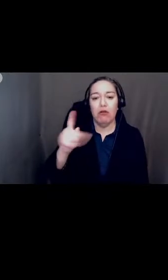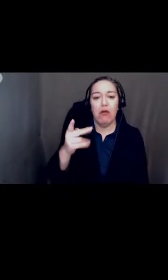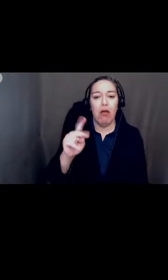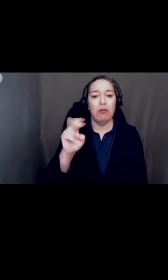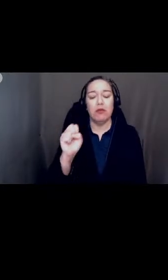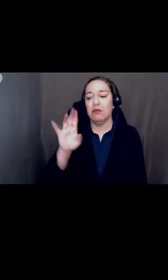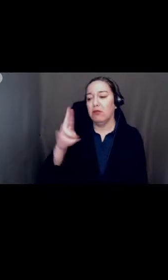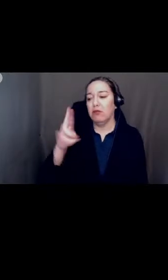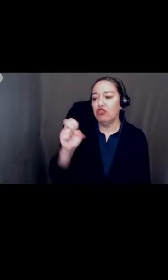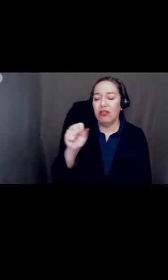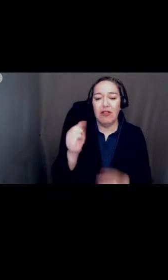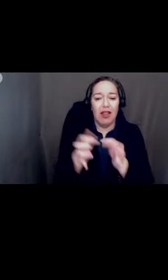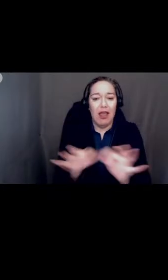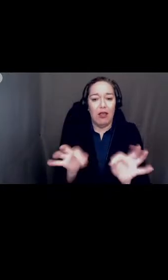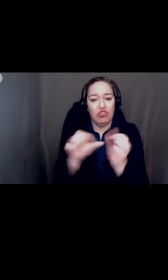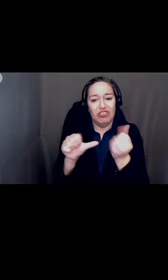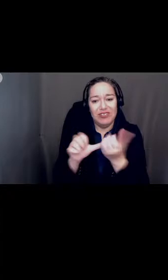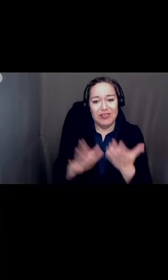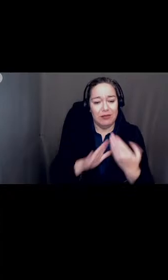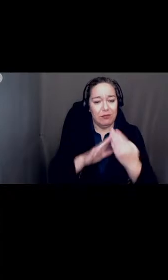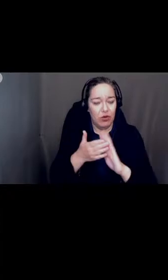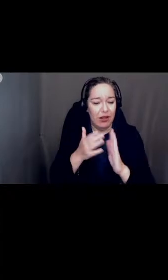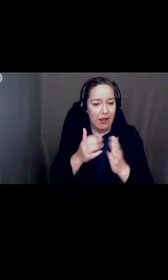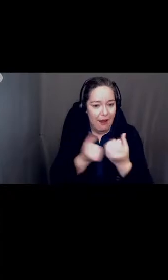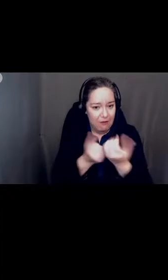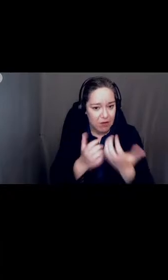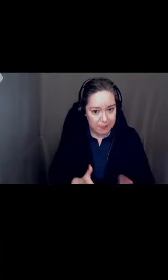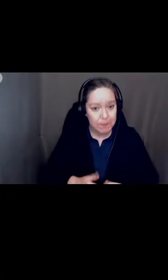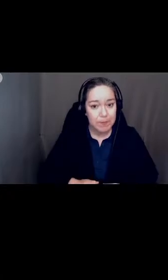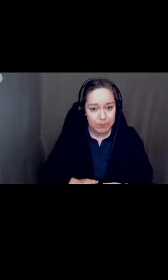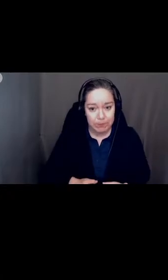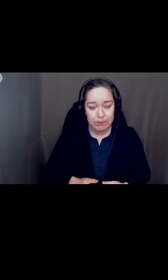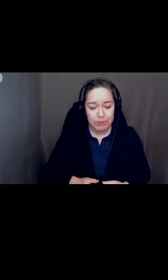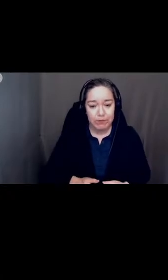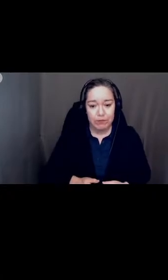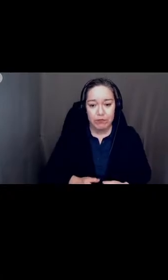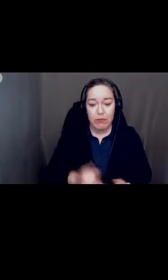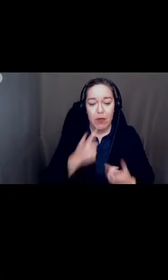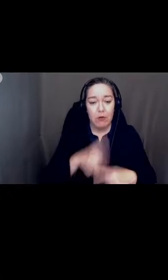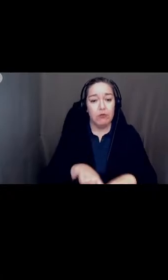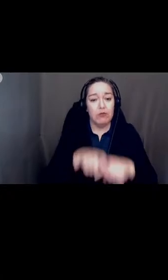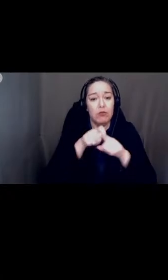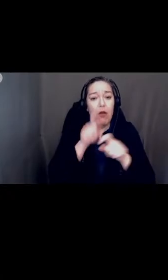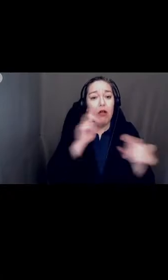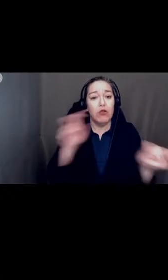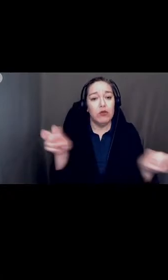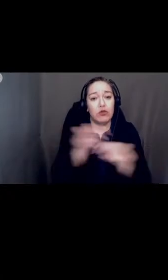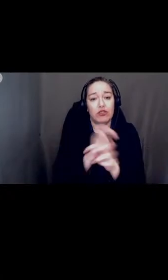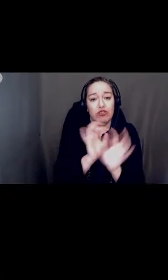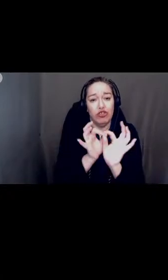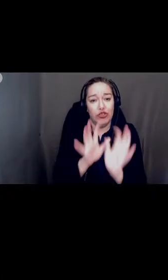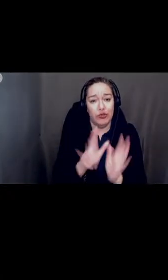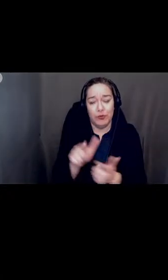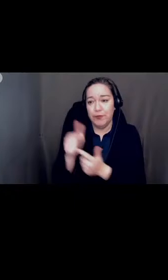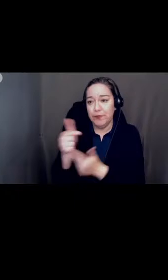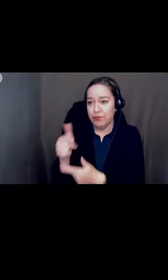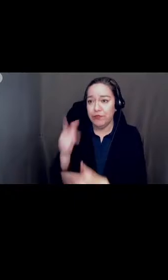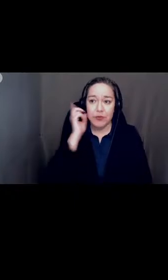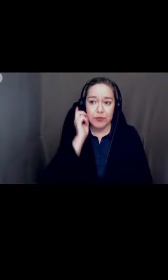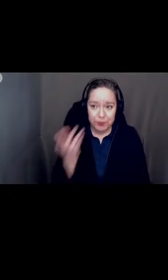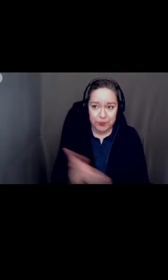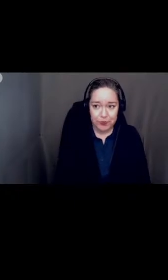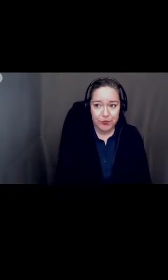BHS Language Assistant, Community Advocate. Joanne, can we pause and switch our sign language interpreters, please? Sure. Okay, go.